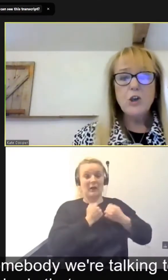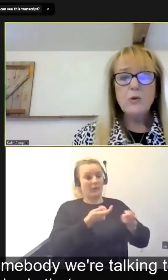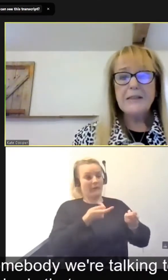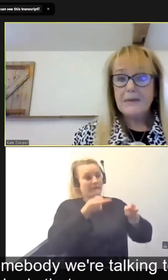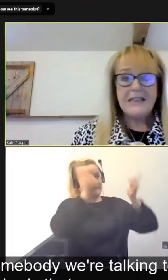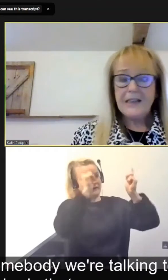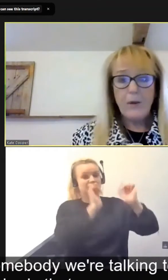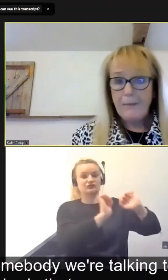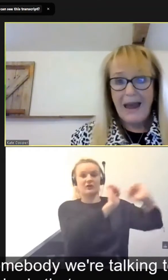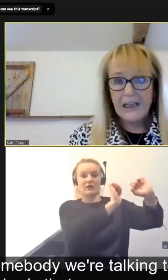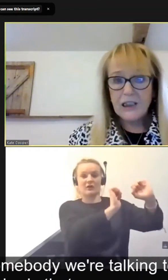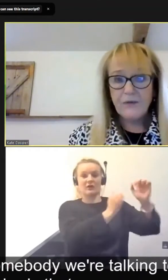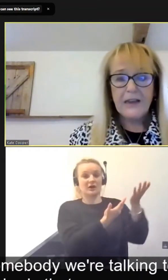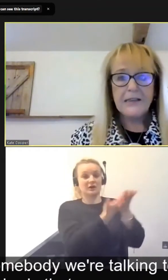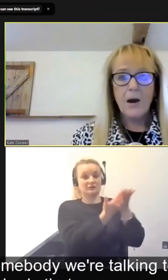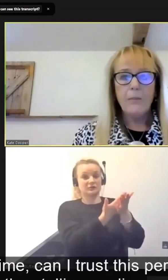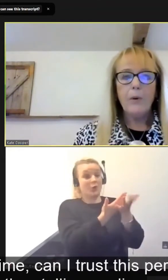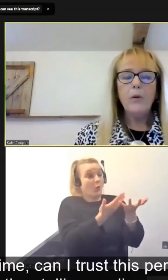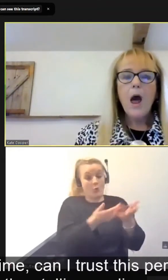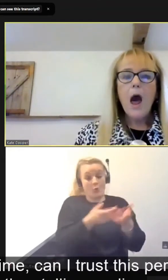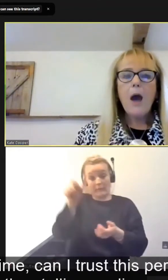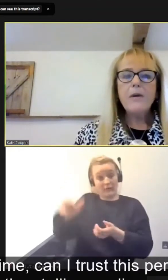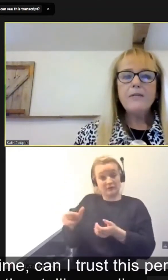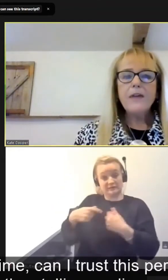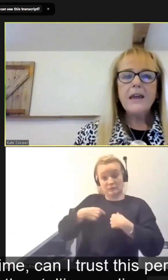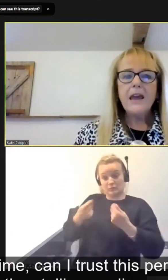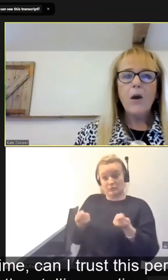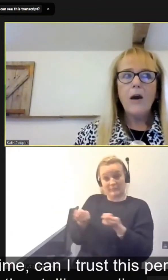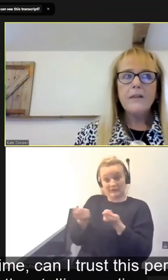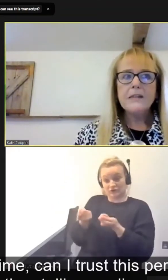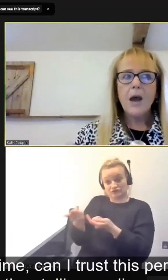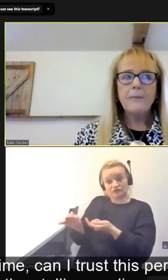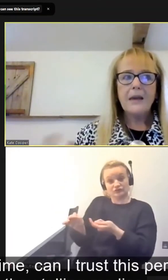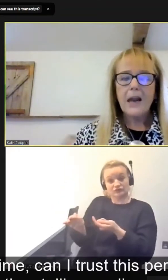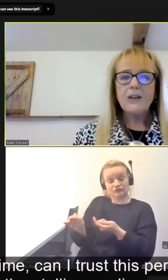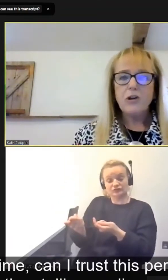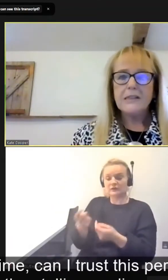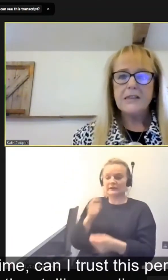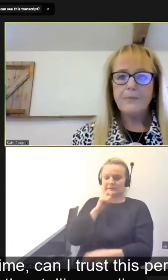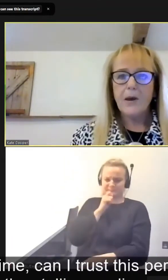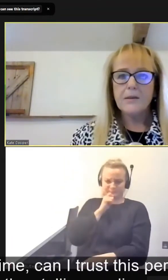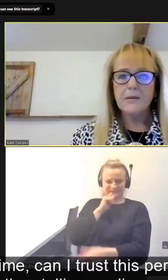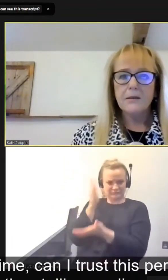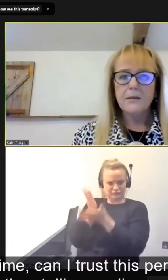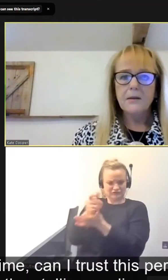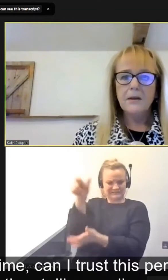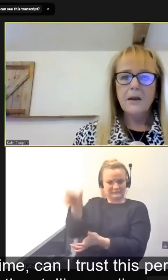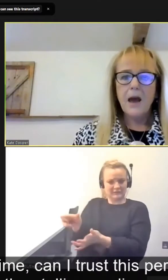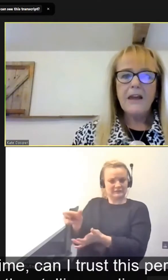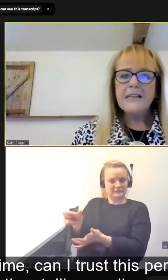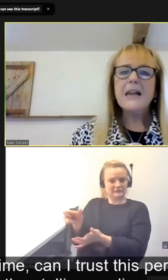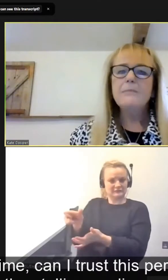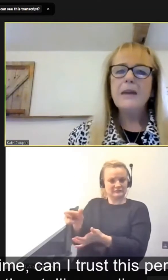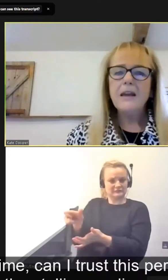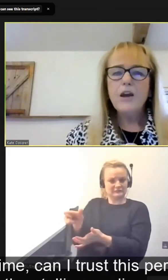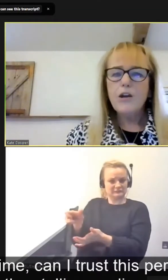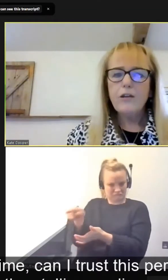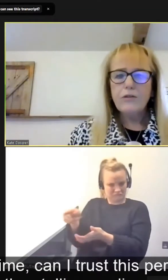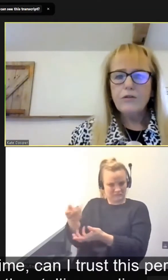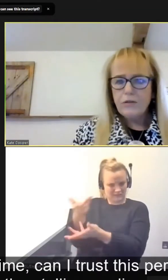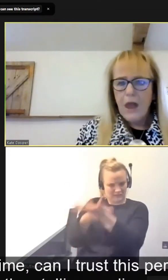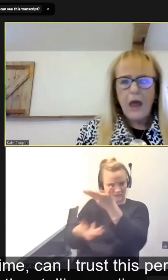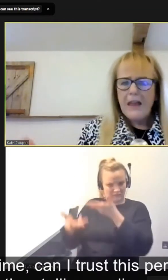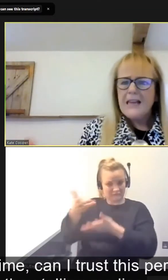to somebody that we manage, for example, and we're thinking at the time, can I trust this person? Are they telling me,